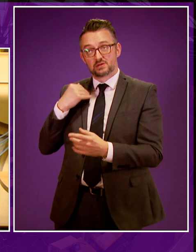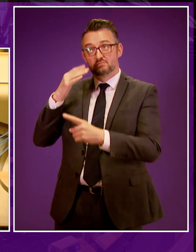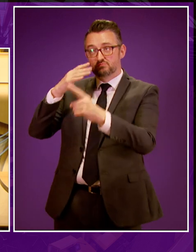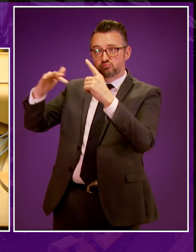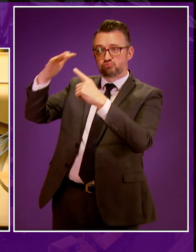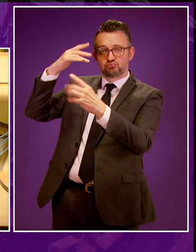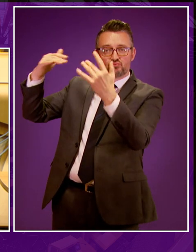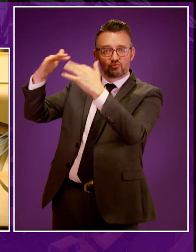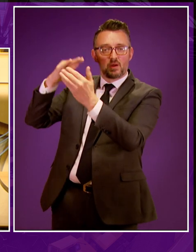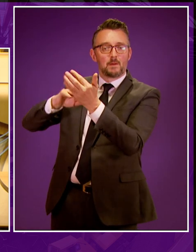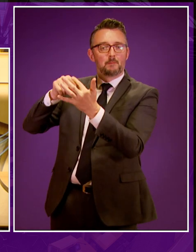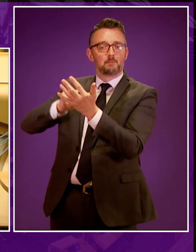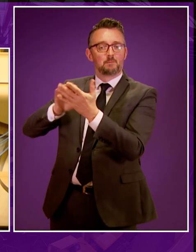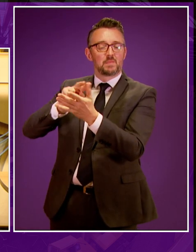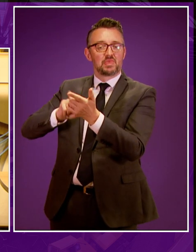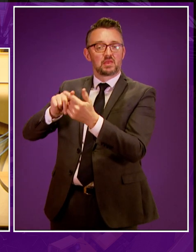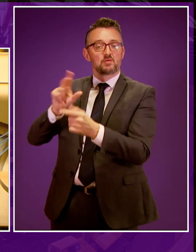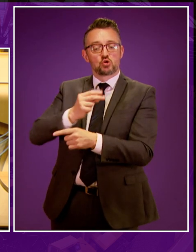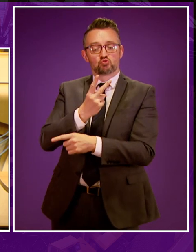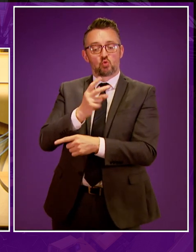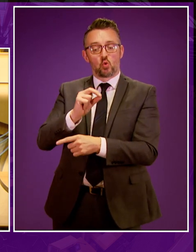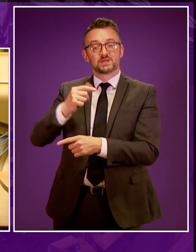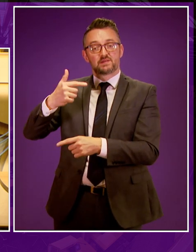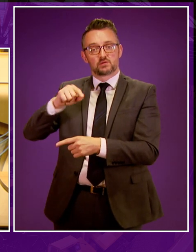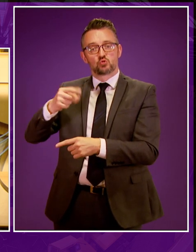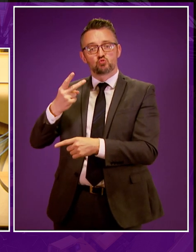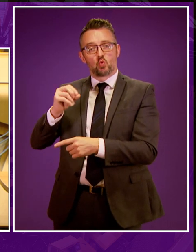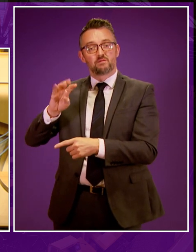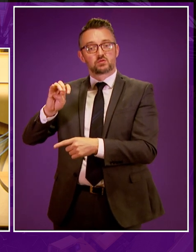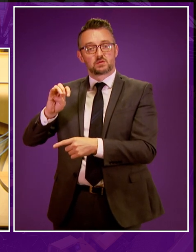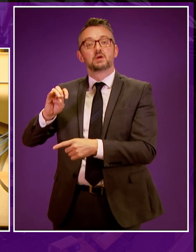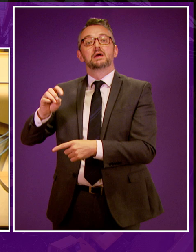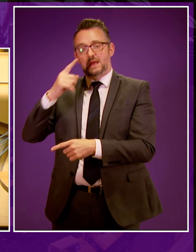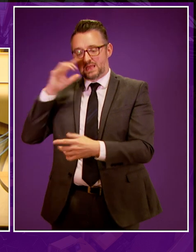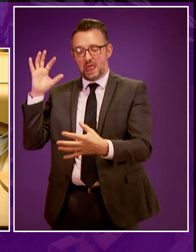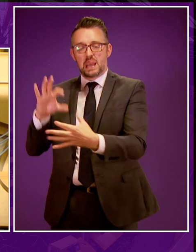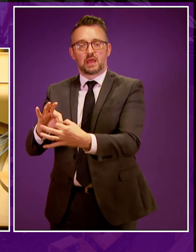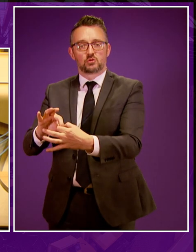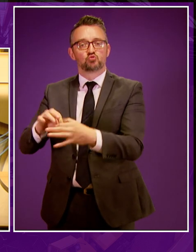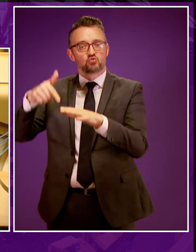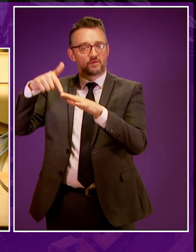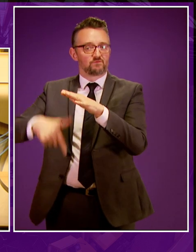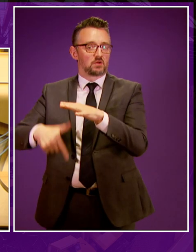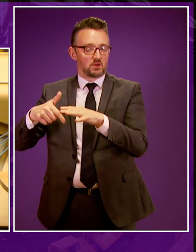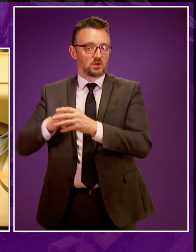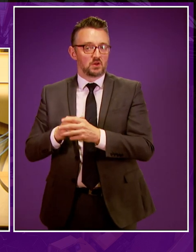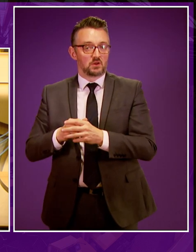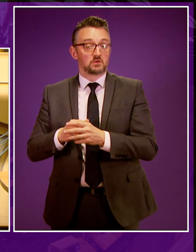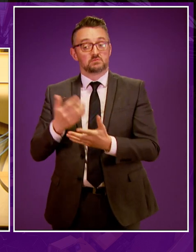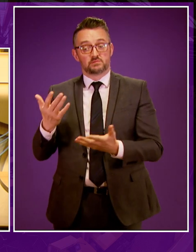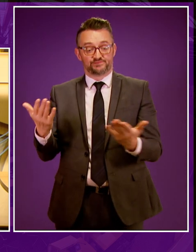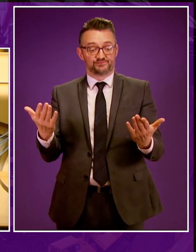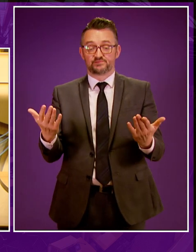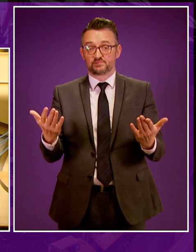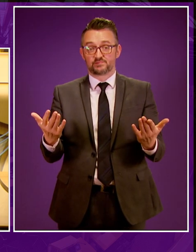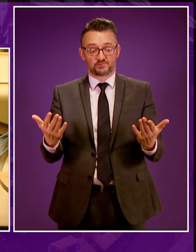methane between 2007 and 2014 can be attributed to oil and gas activities. I would argue that offers